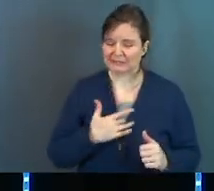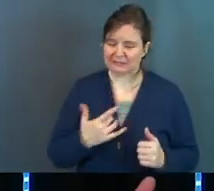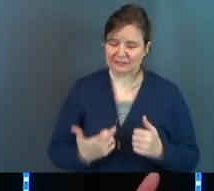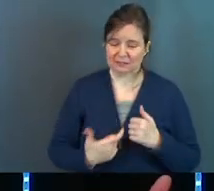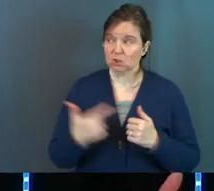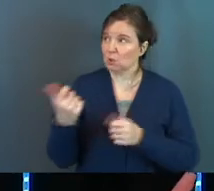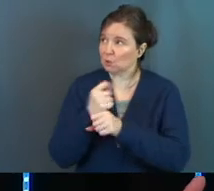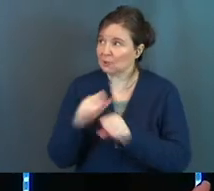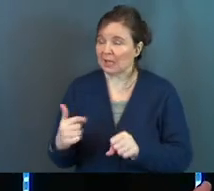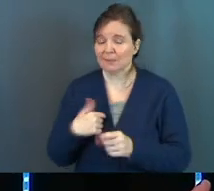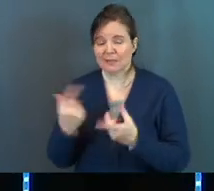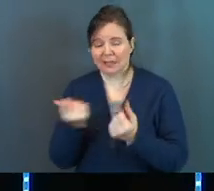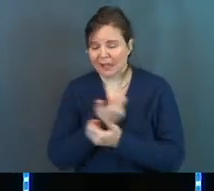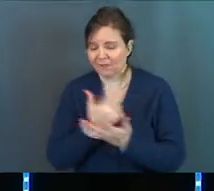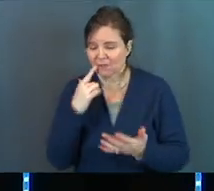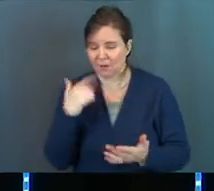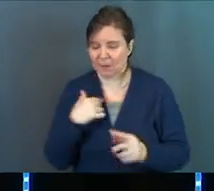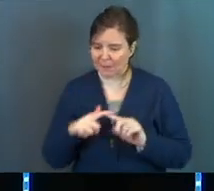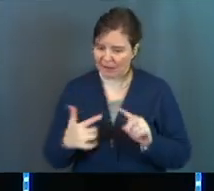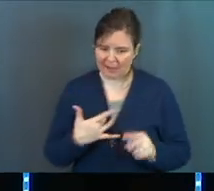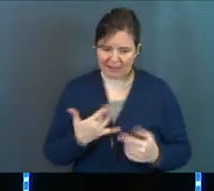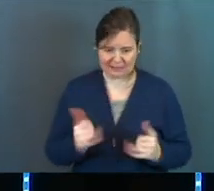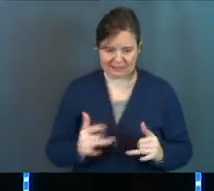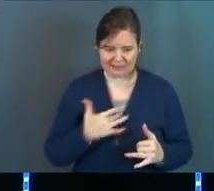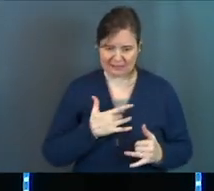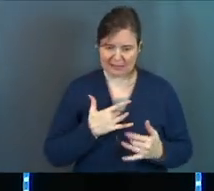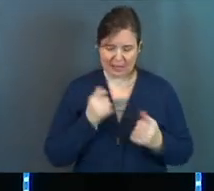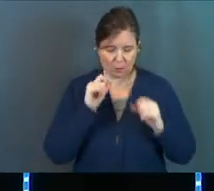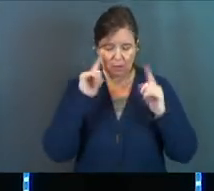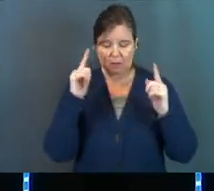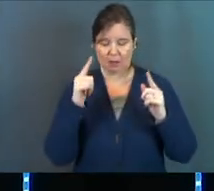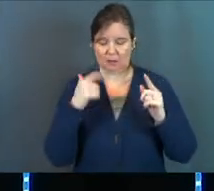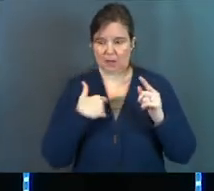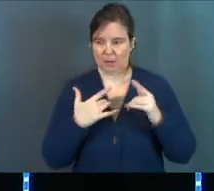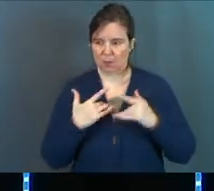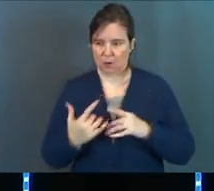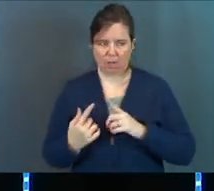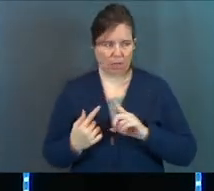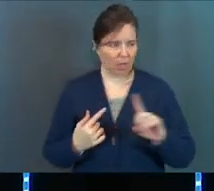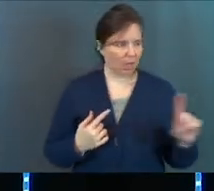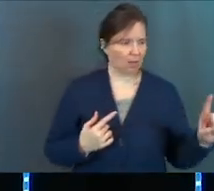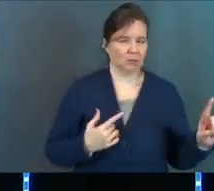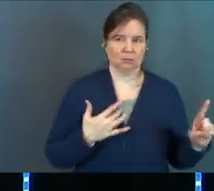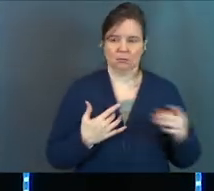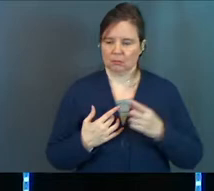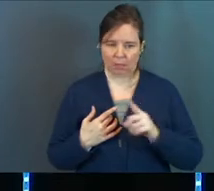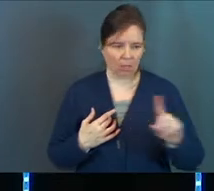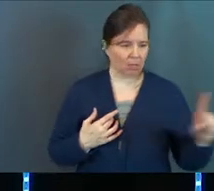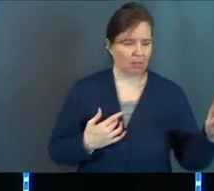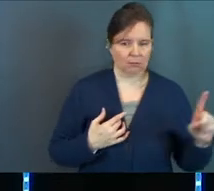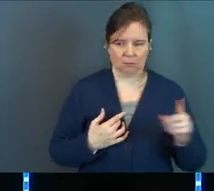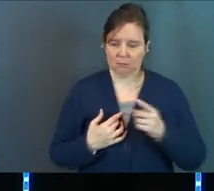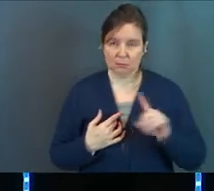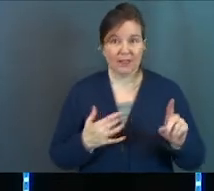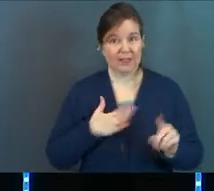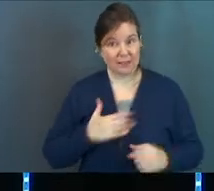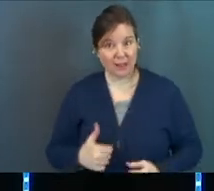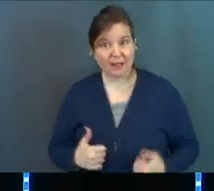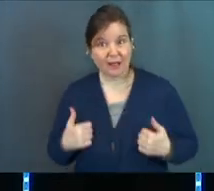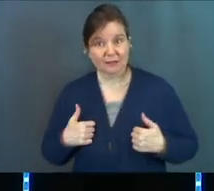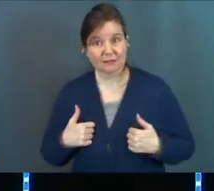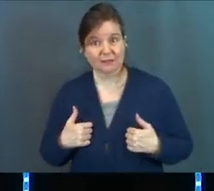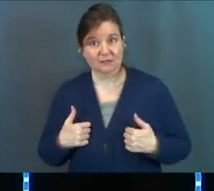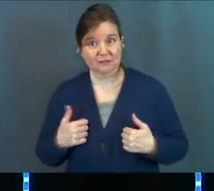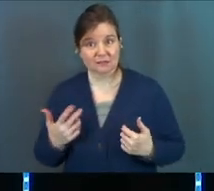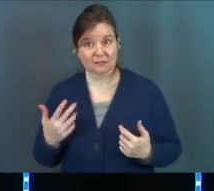God, you've saved me and done everything for me, but I keep waking up and I'm prone to walk away from God. And that's my life.